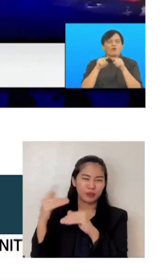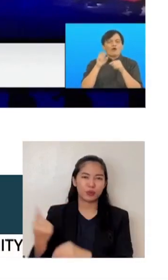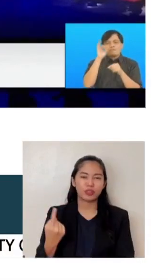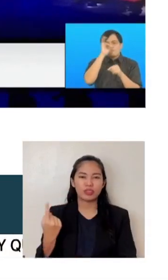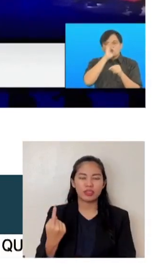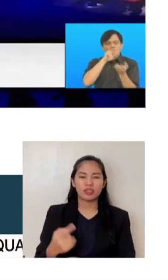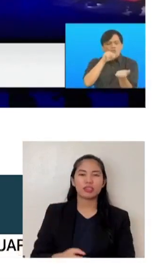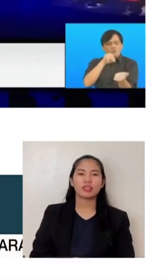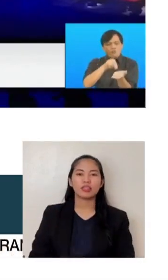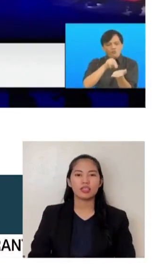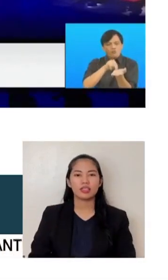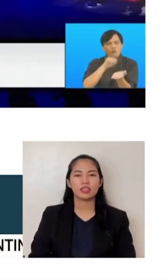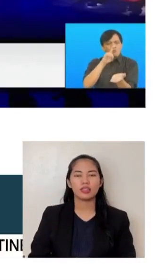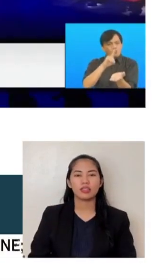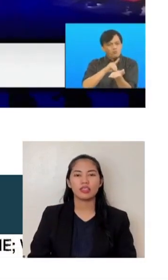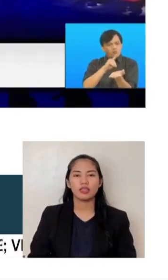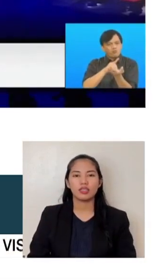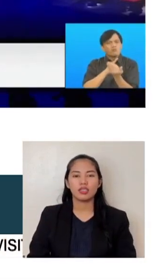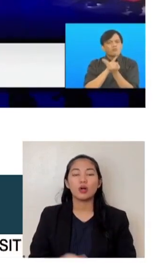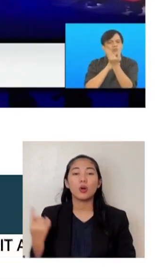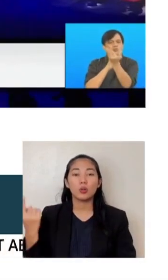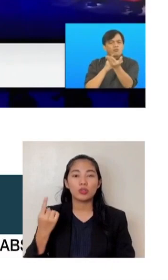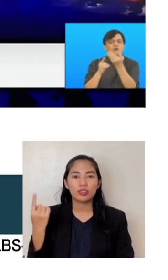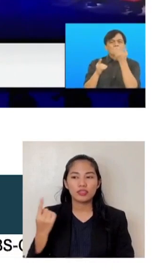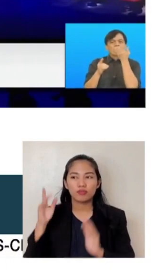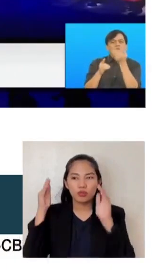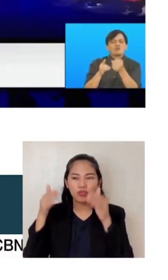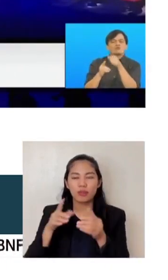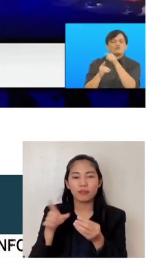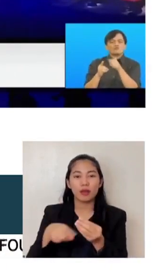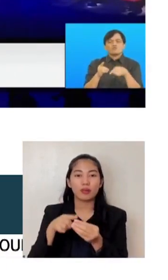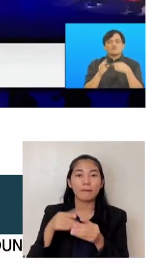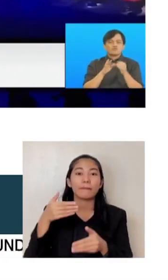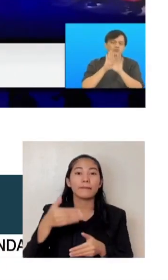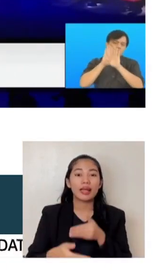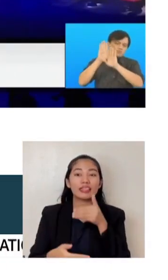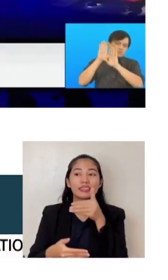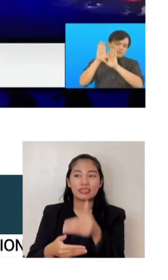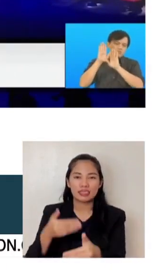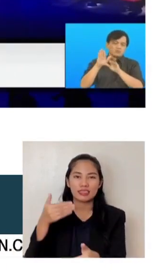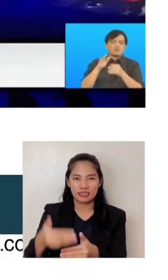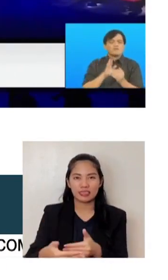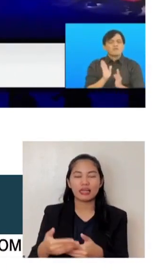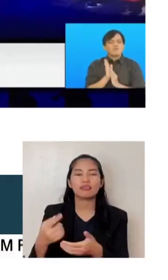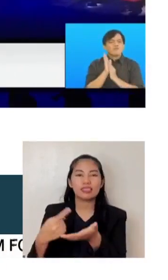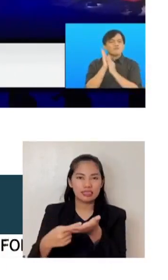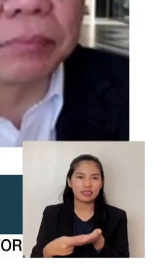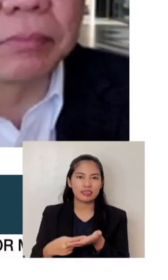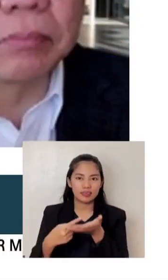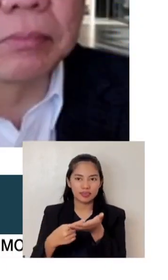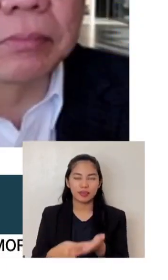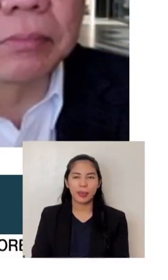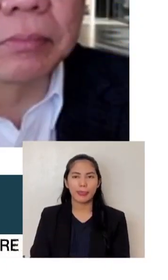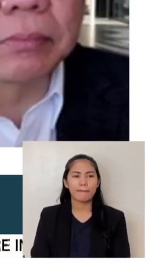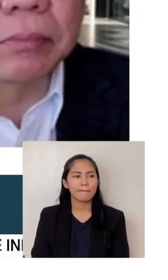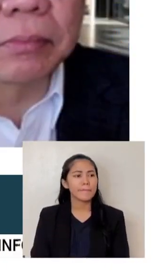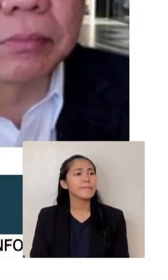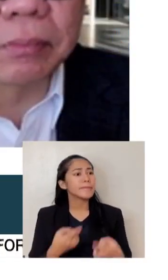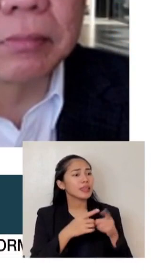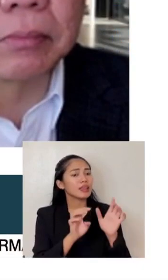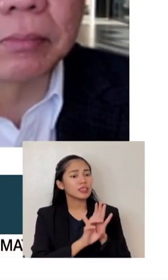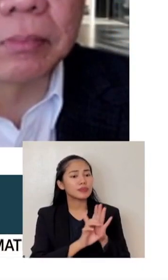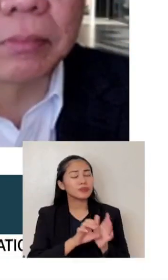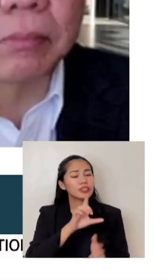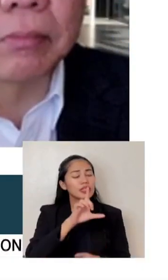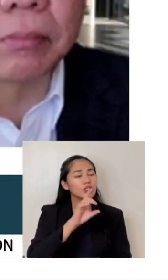only have to be faithful and loyal to the procedures that were set out. But when Calioli brought up the issue of the climate